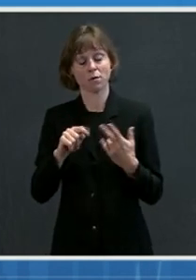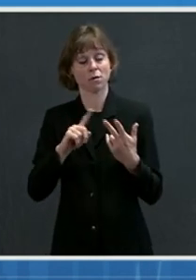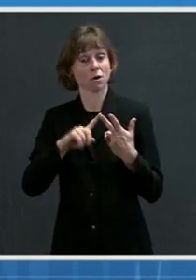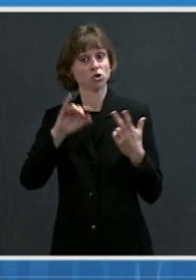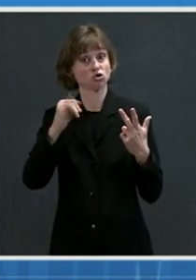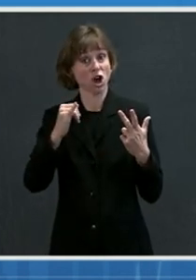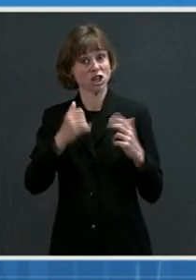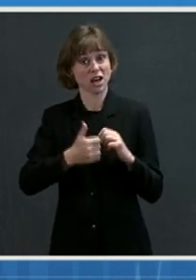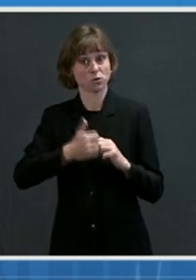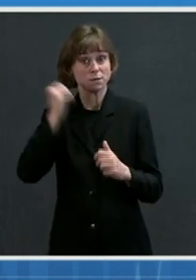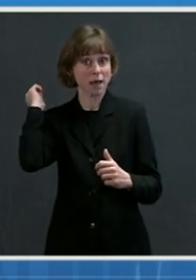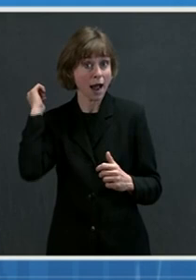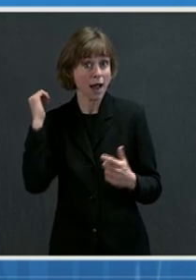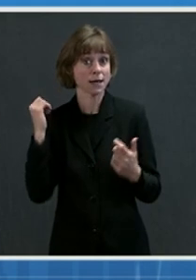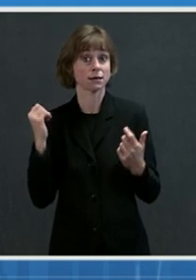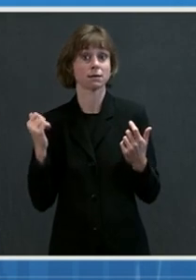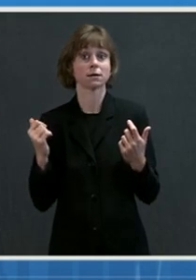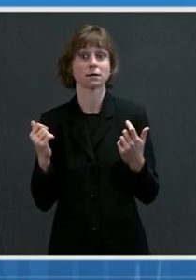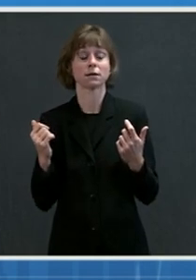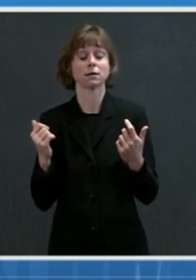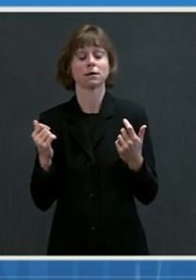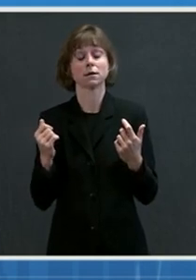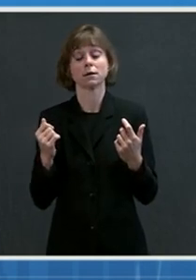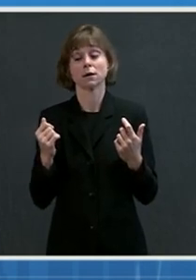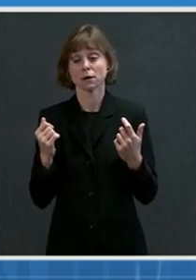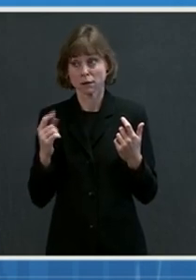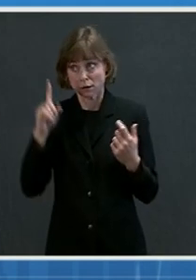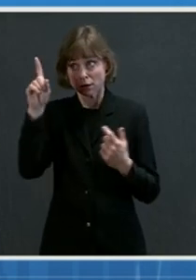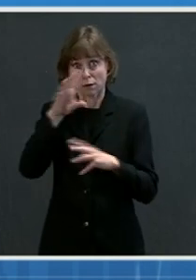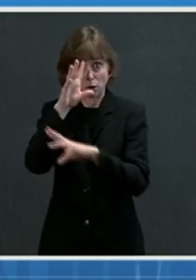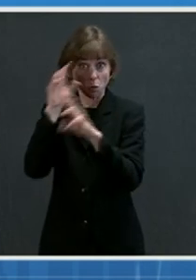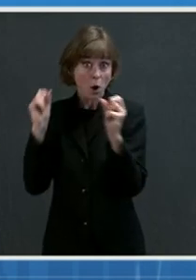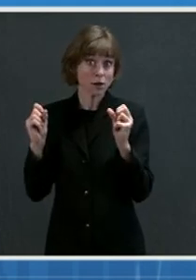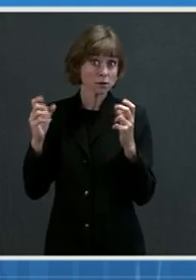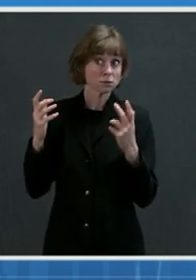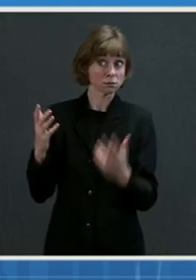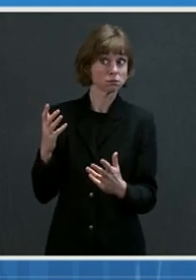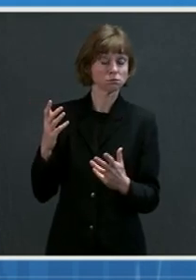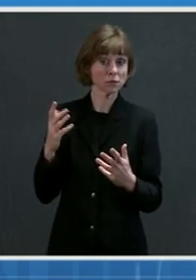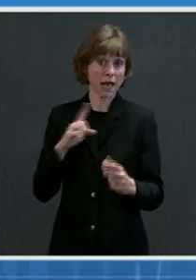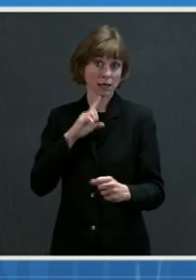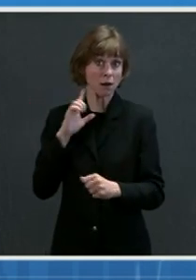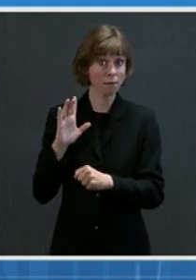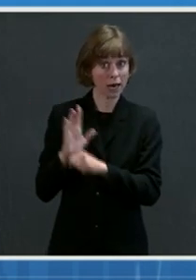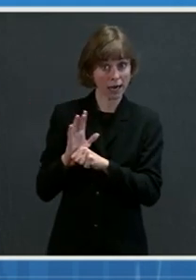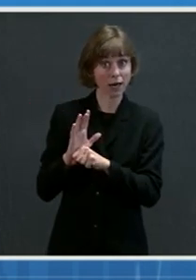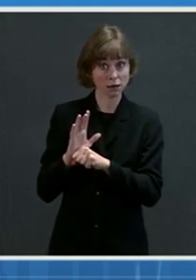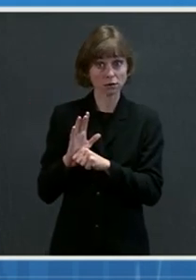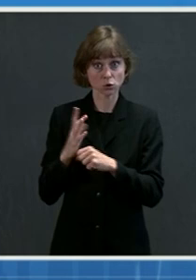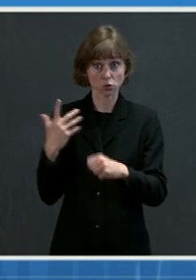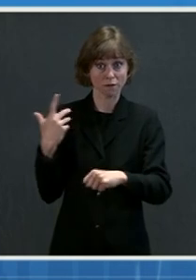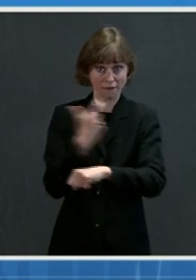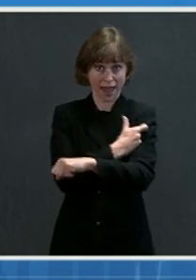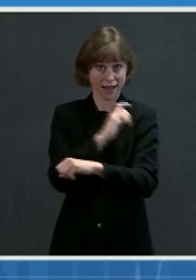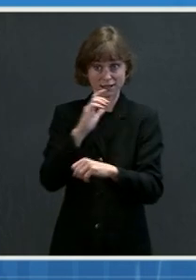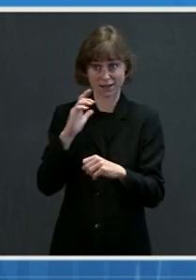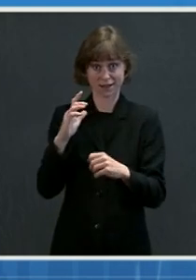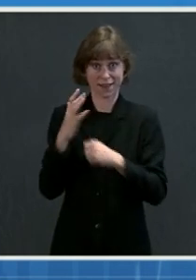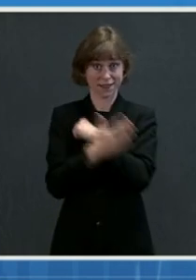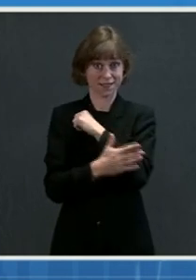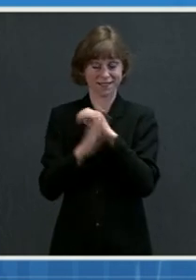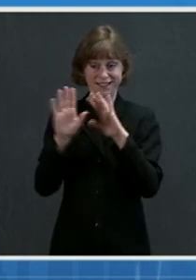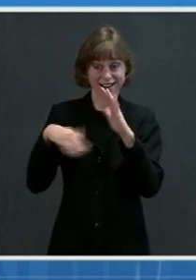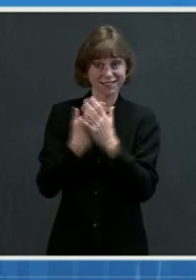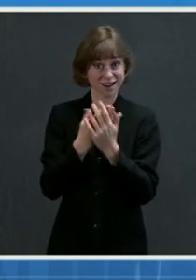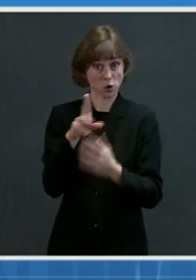And the president, as I think he's guided, has committed to getting the country vaccinated as quickly as possible.